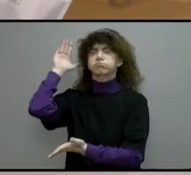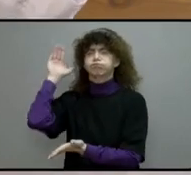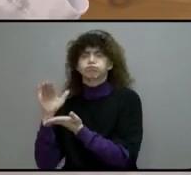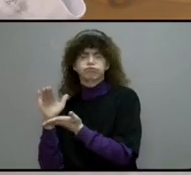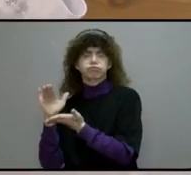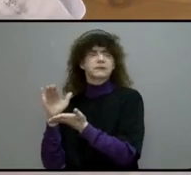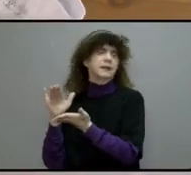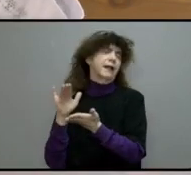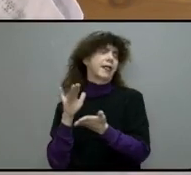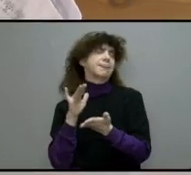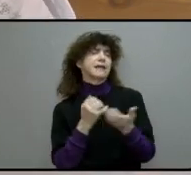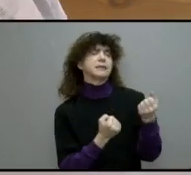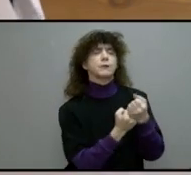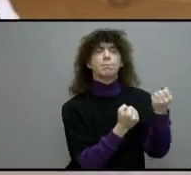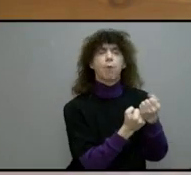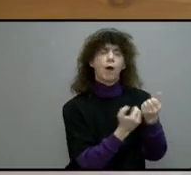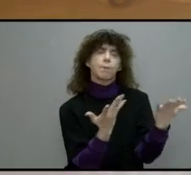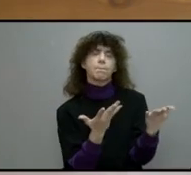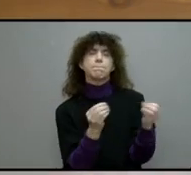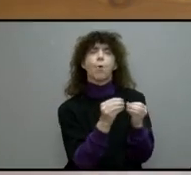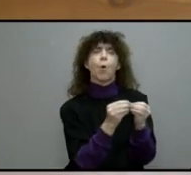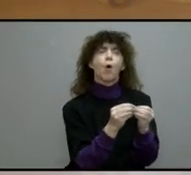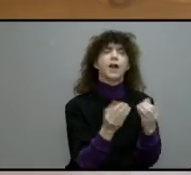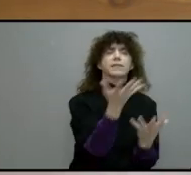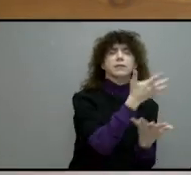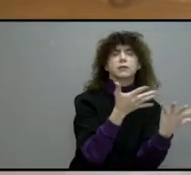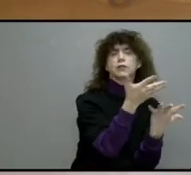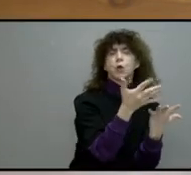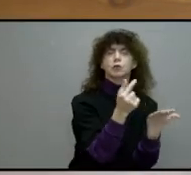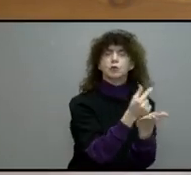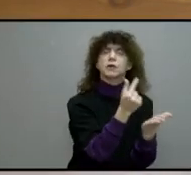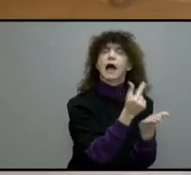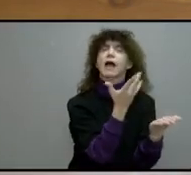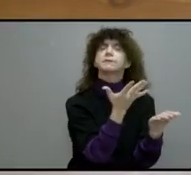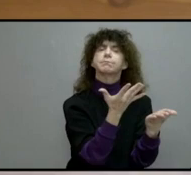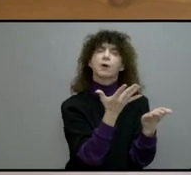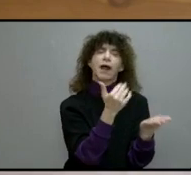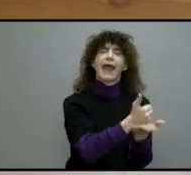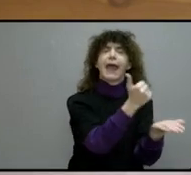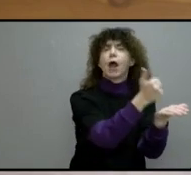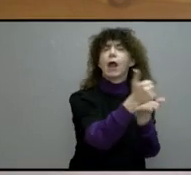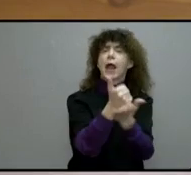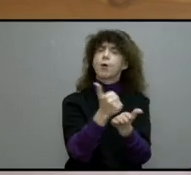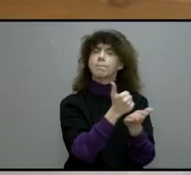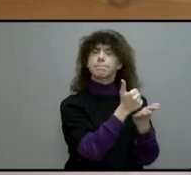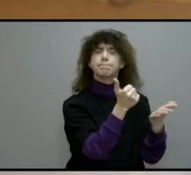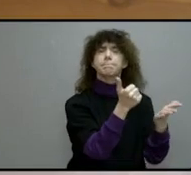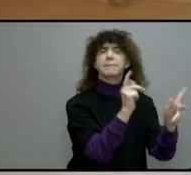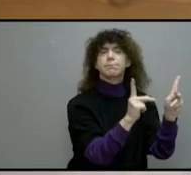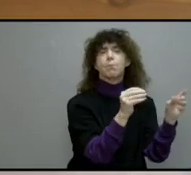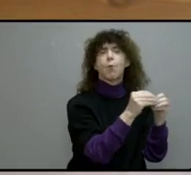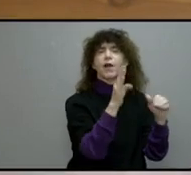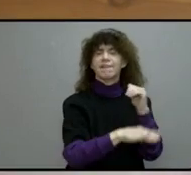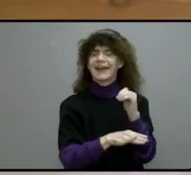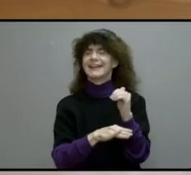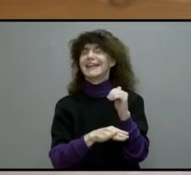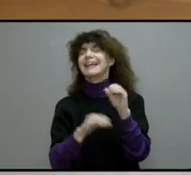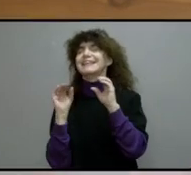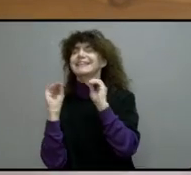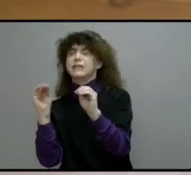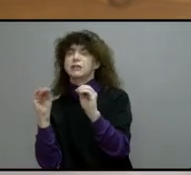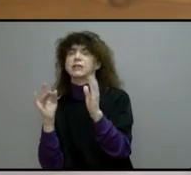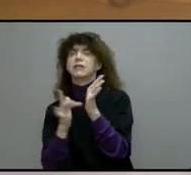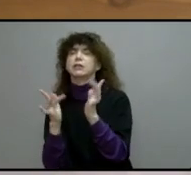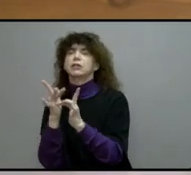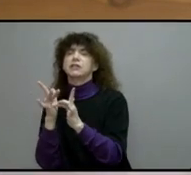economic concerns, and sacred science to a position totally unwarranted. The latest